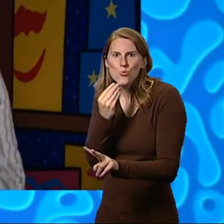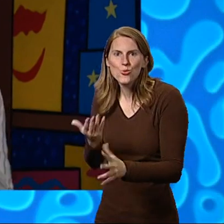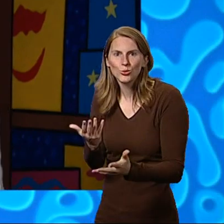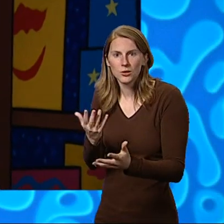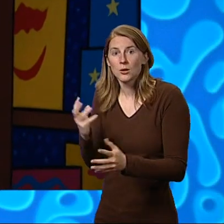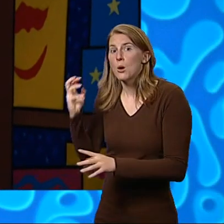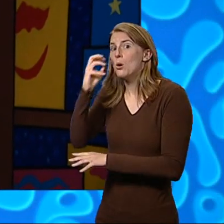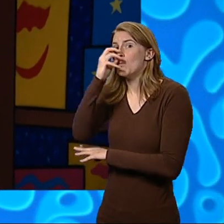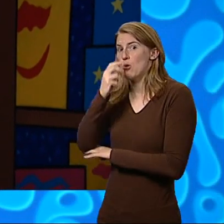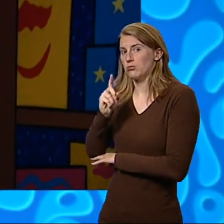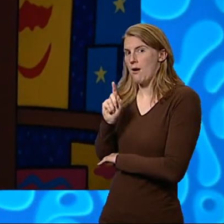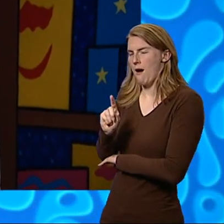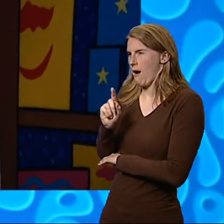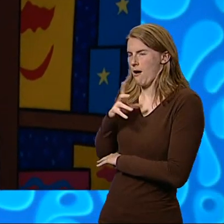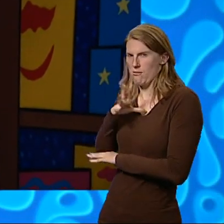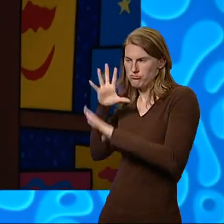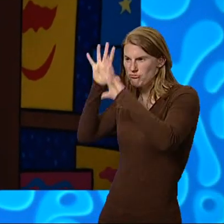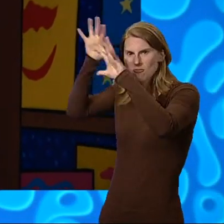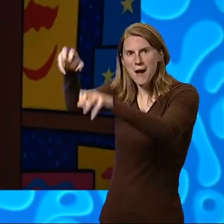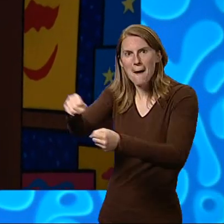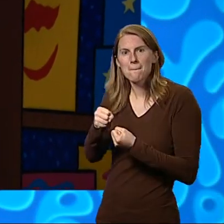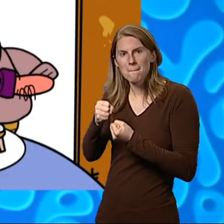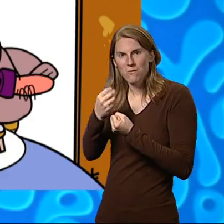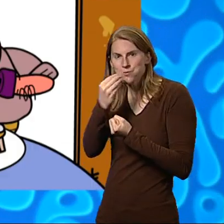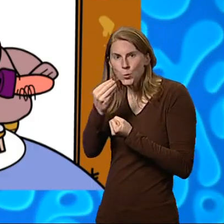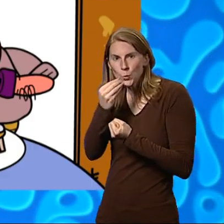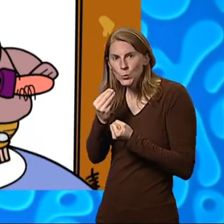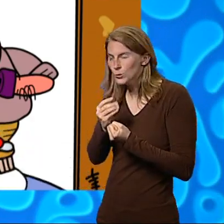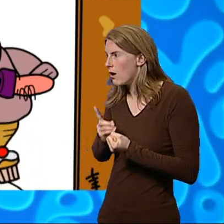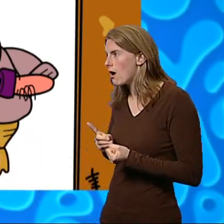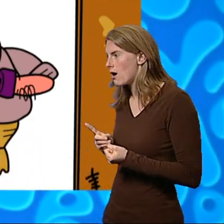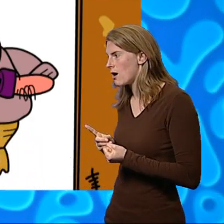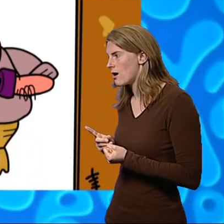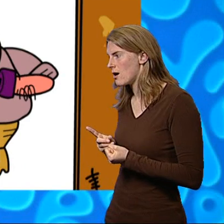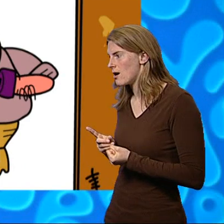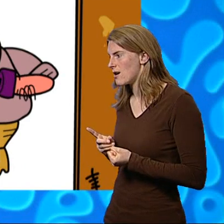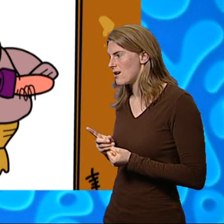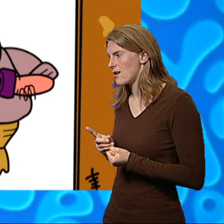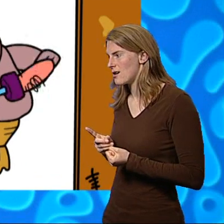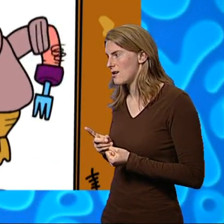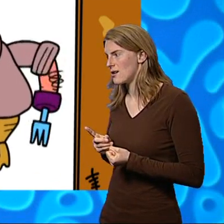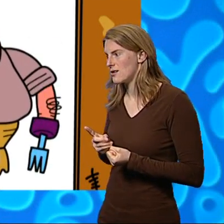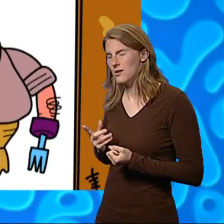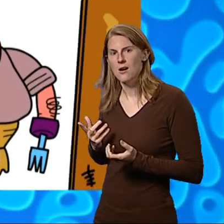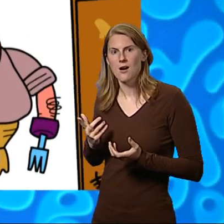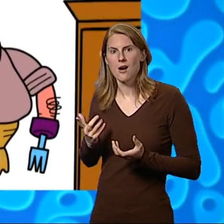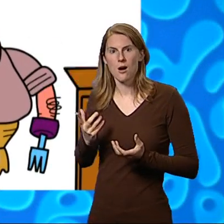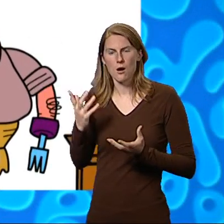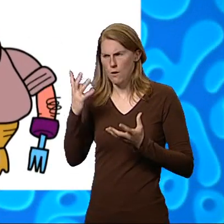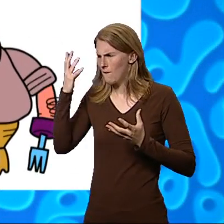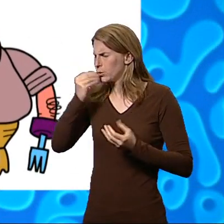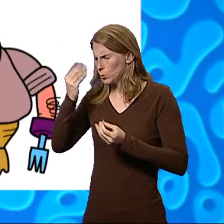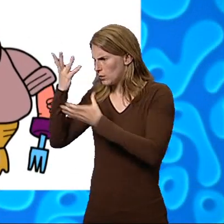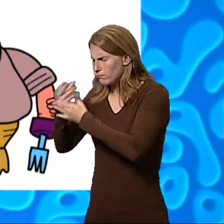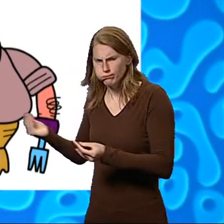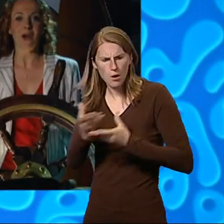just as Boris Big Belly reached in to grab it all, whoosh, the food vanished right in front of